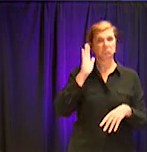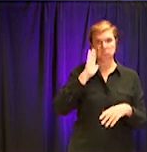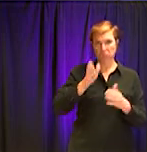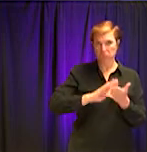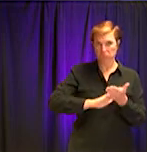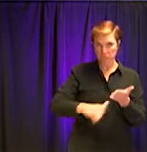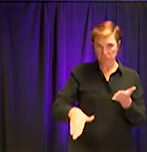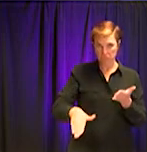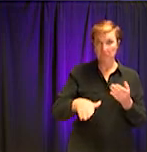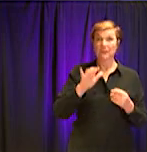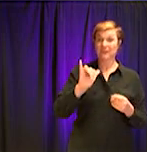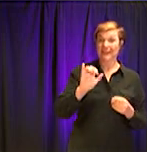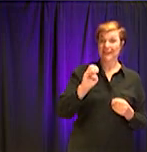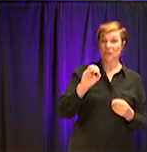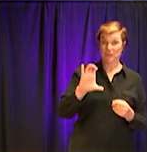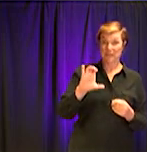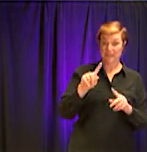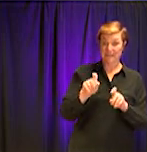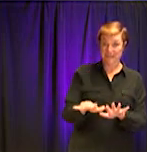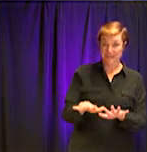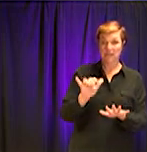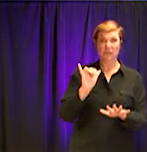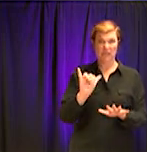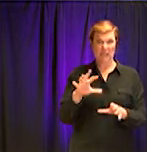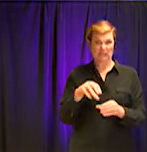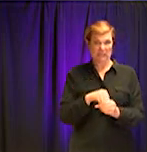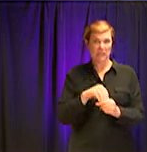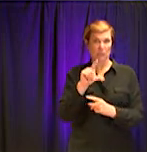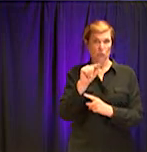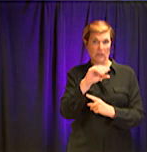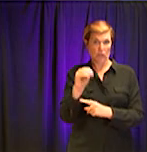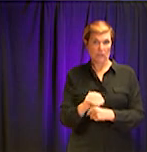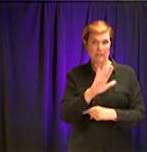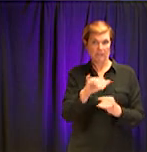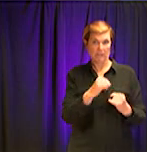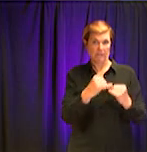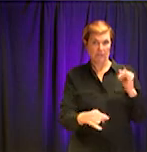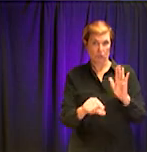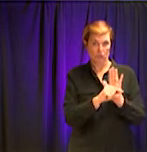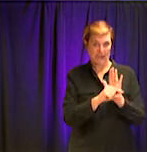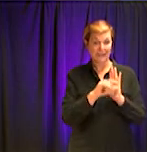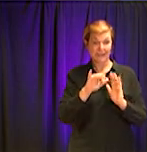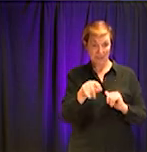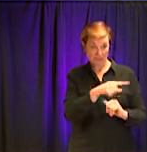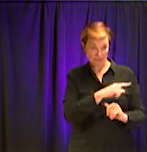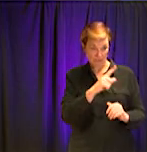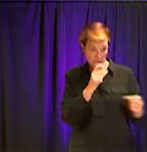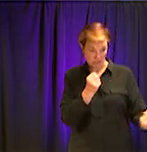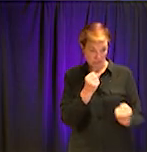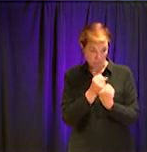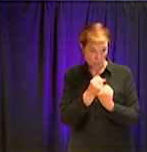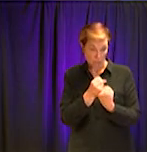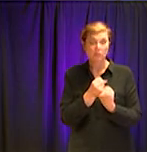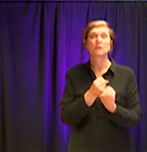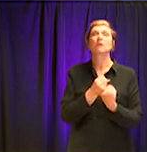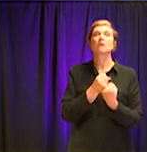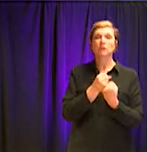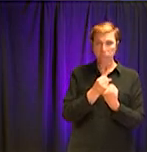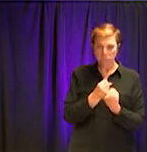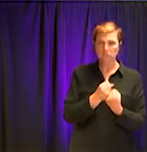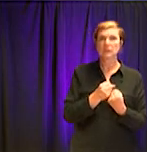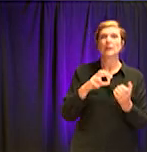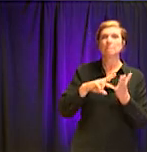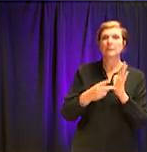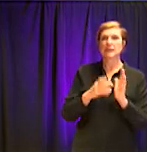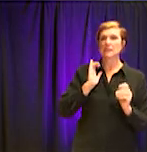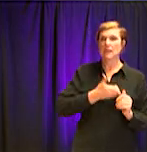counts for that EOC. And so if that vote is successful, then that's going to recalibrate for